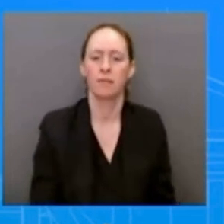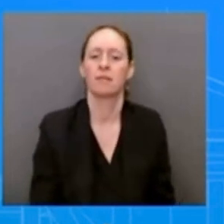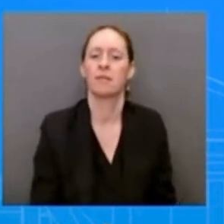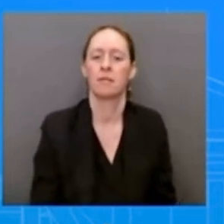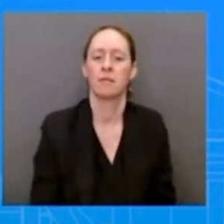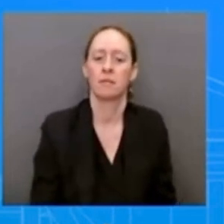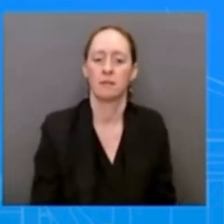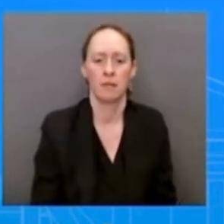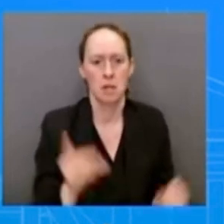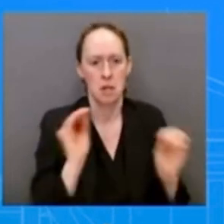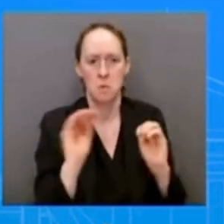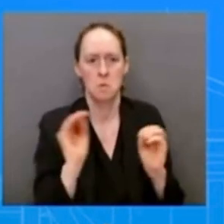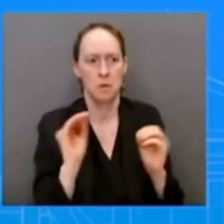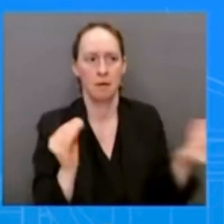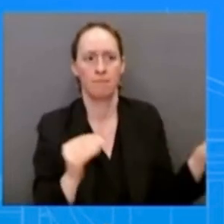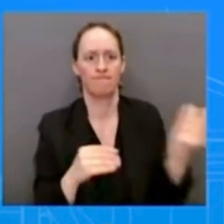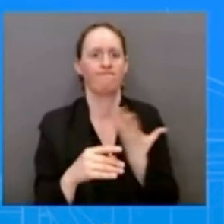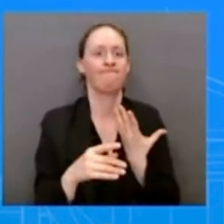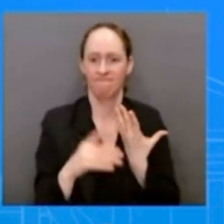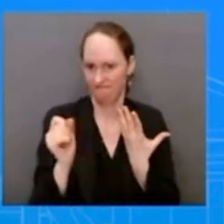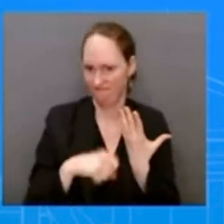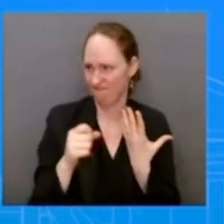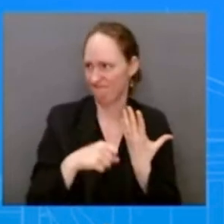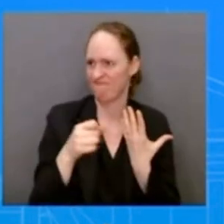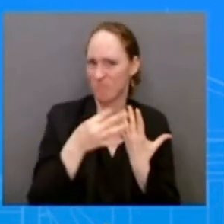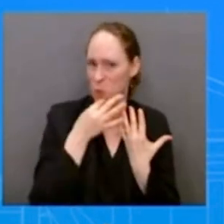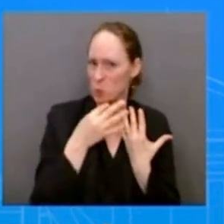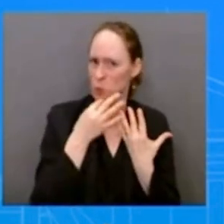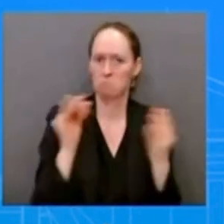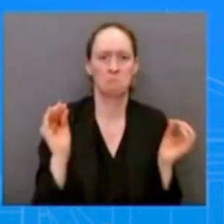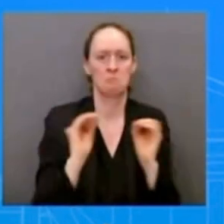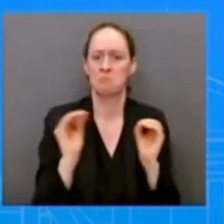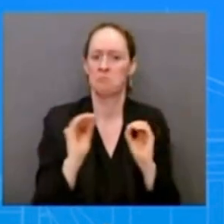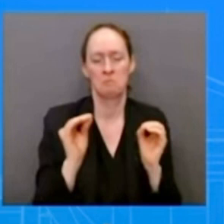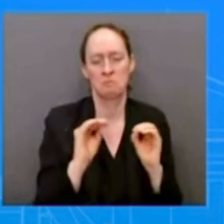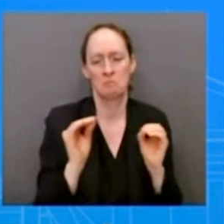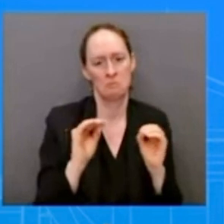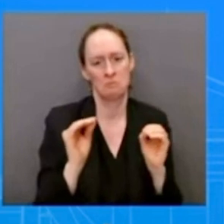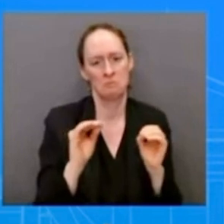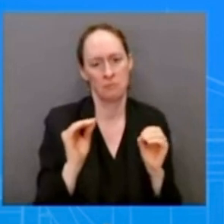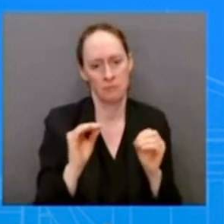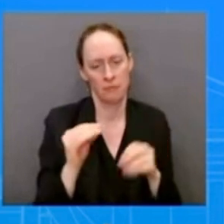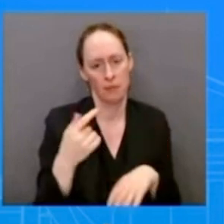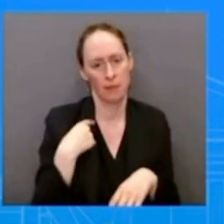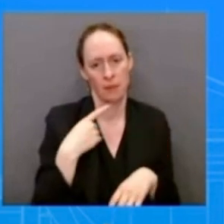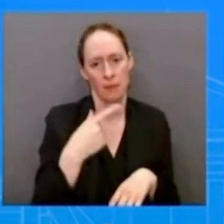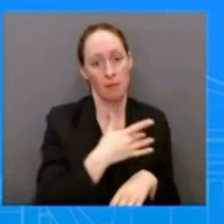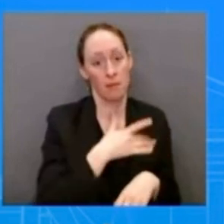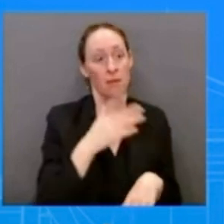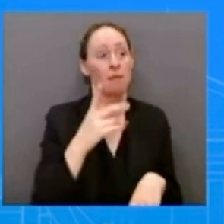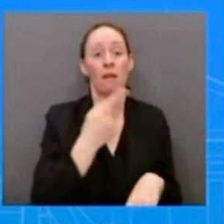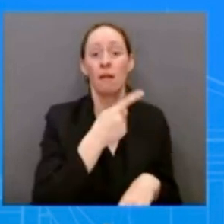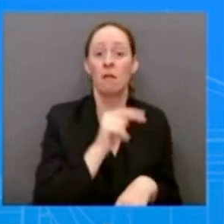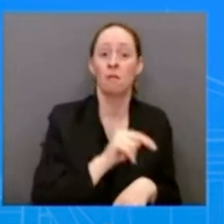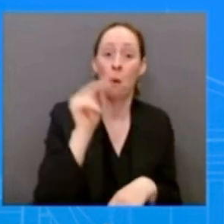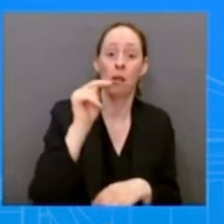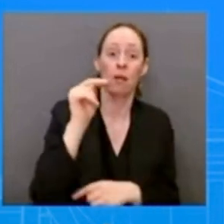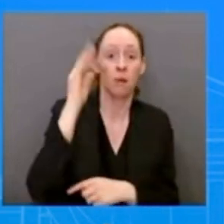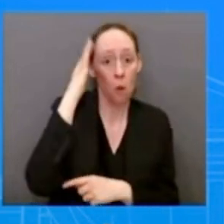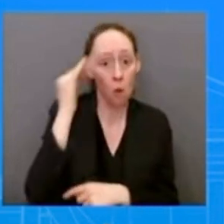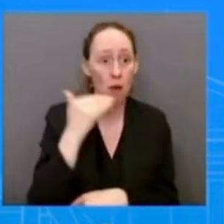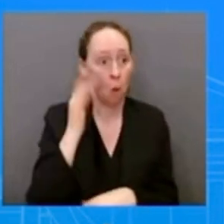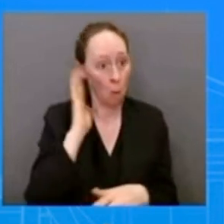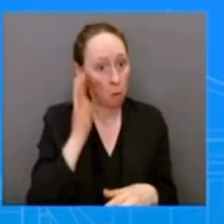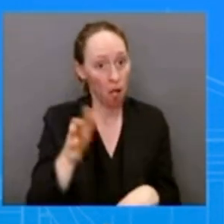sort of uh actual strike by north korea is imminent but we're watching and monitoring as best we can